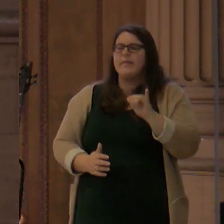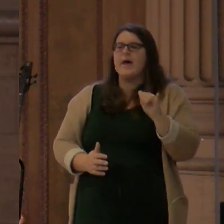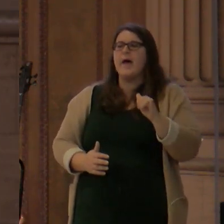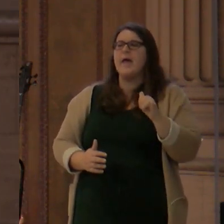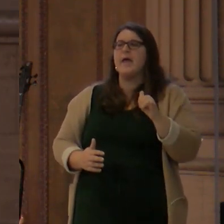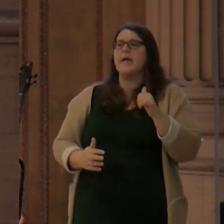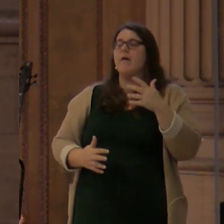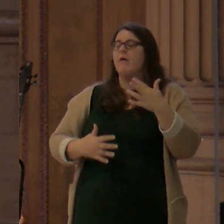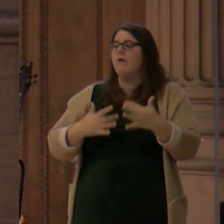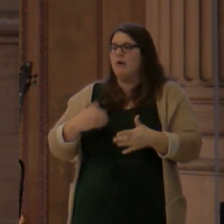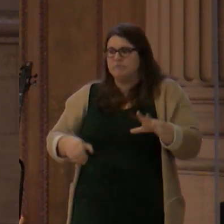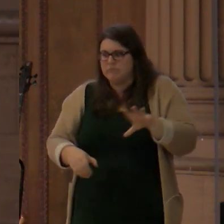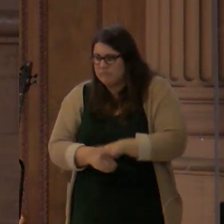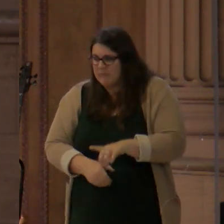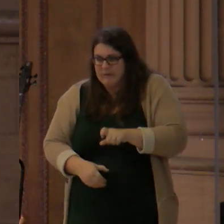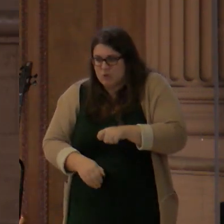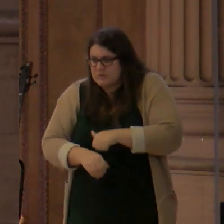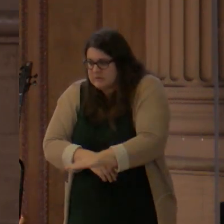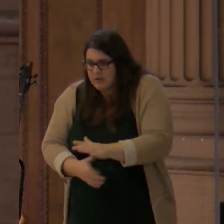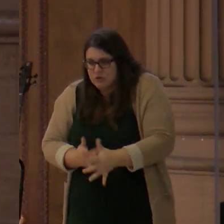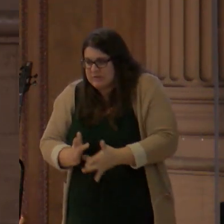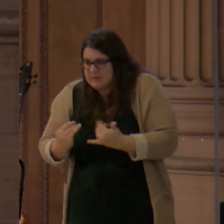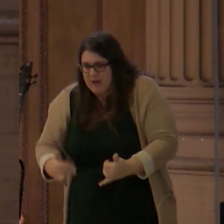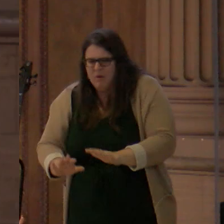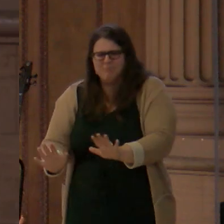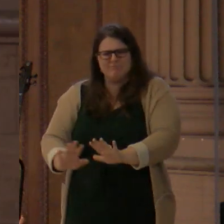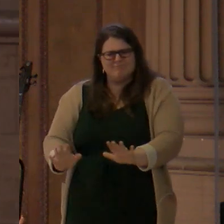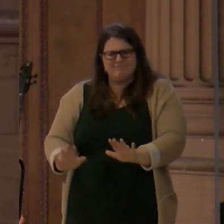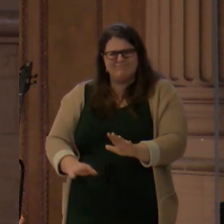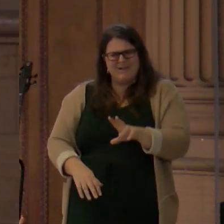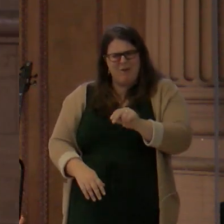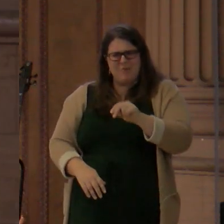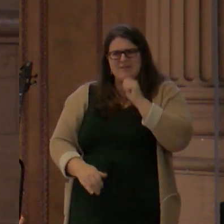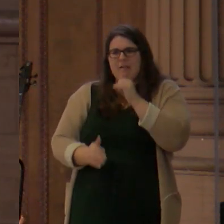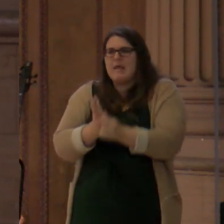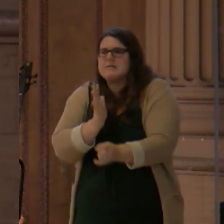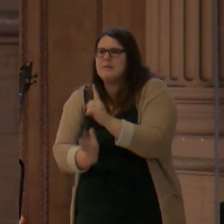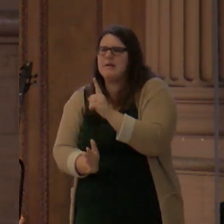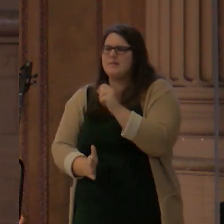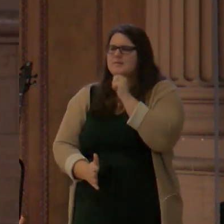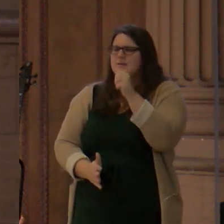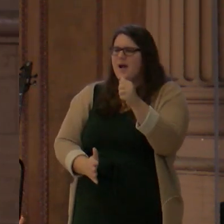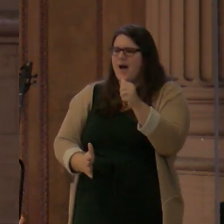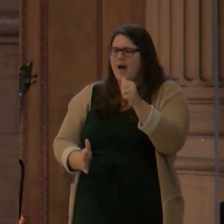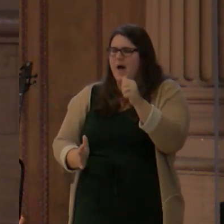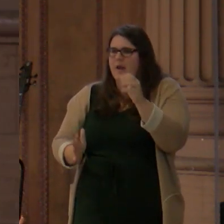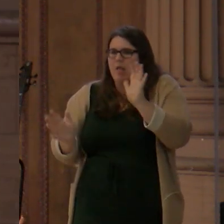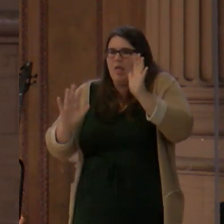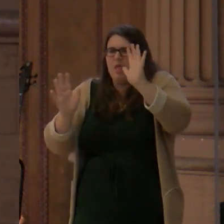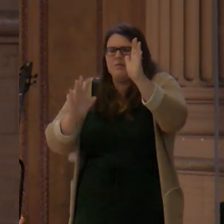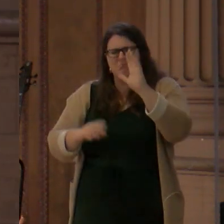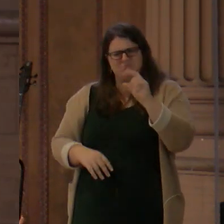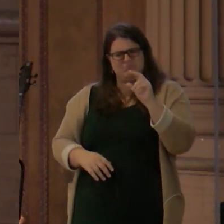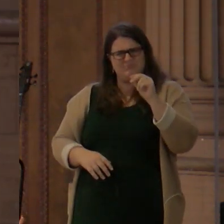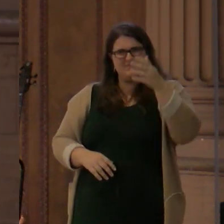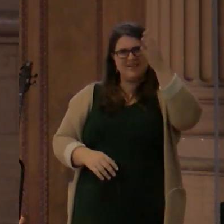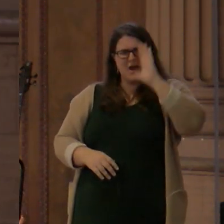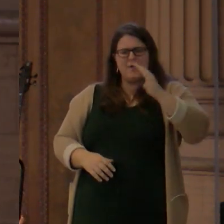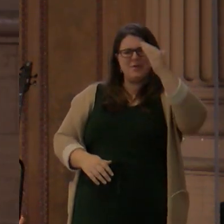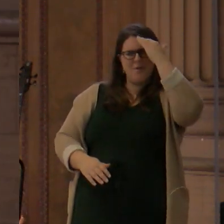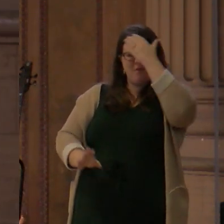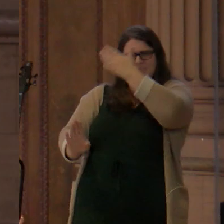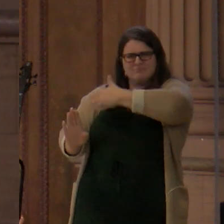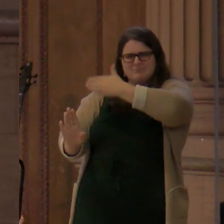take on flesh was kind of like the nuclear option when everything else failed. You the coming of Christ to redeem his people from the